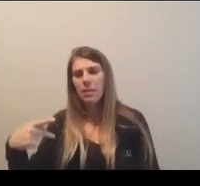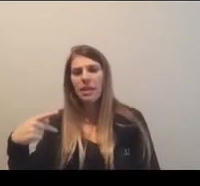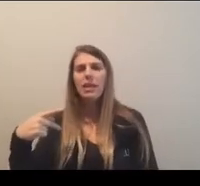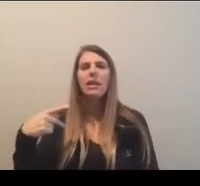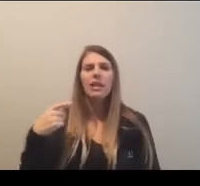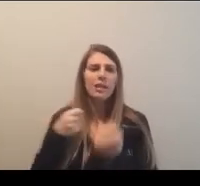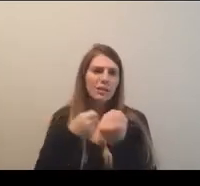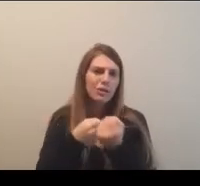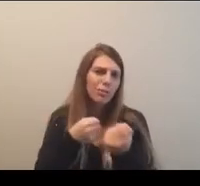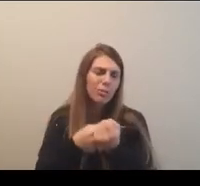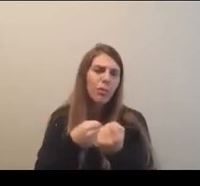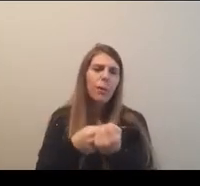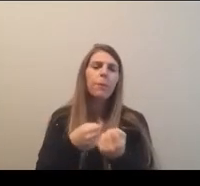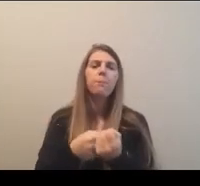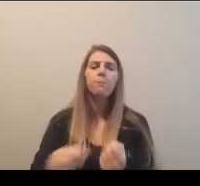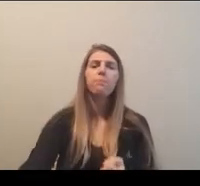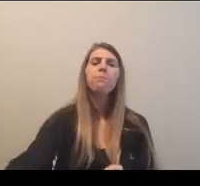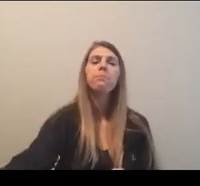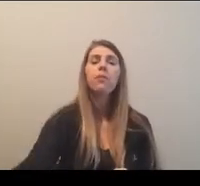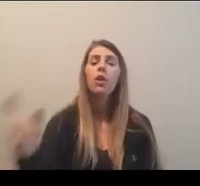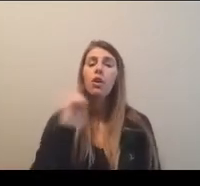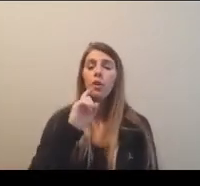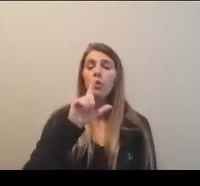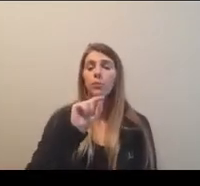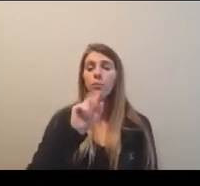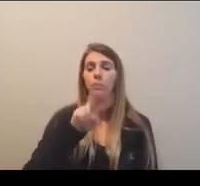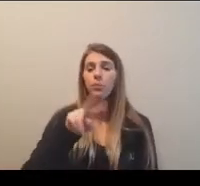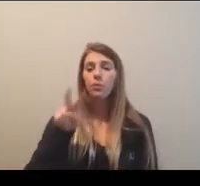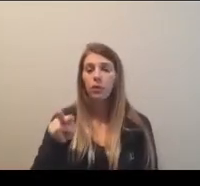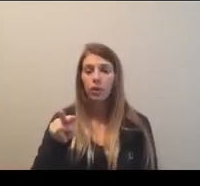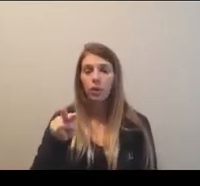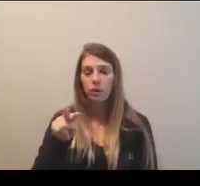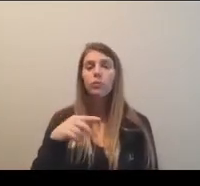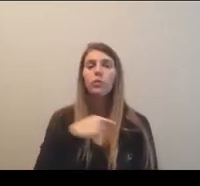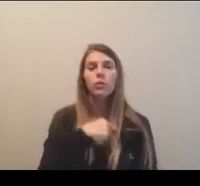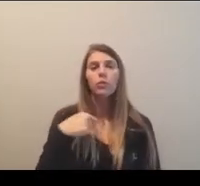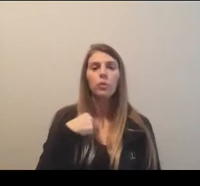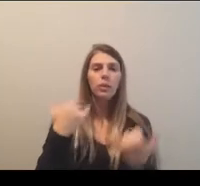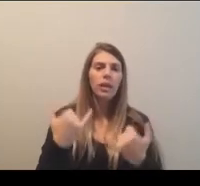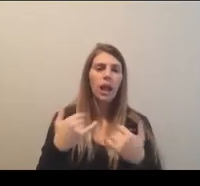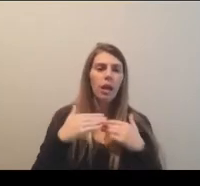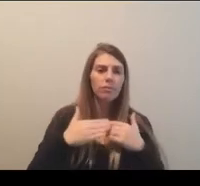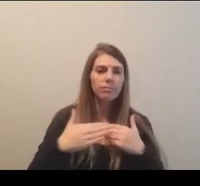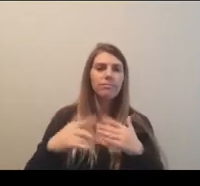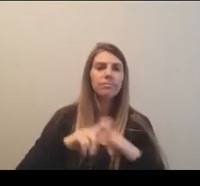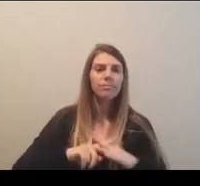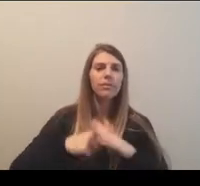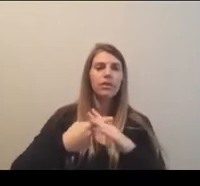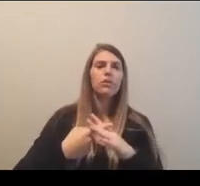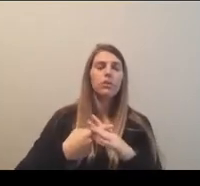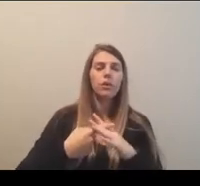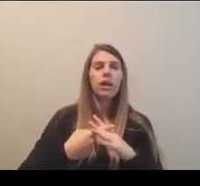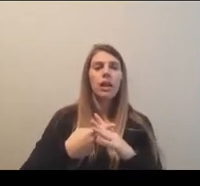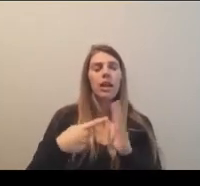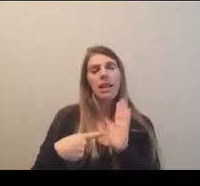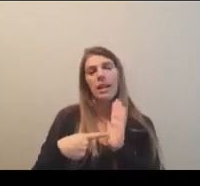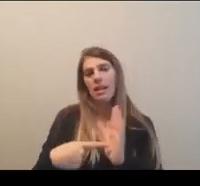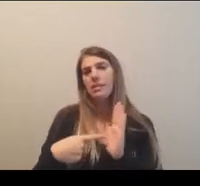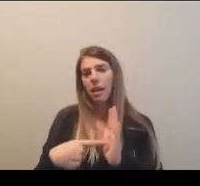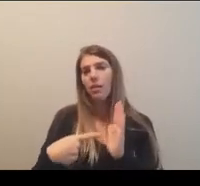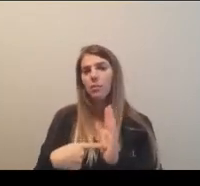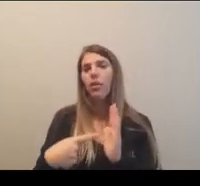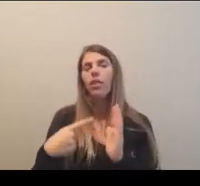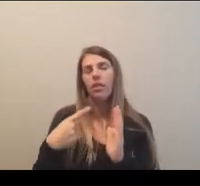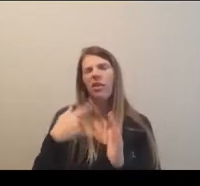support, as I said. So for the 2022 championship, we are instituting, uh, and as an example here of,